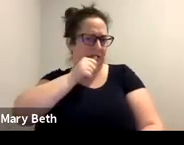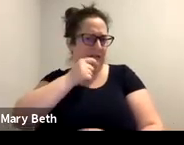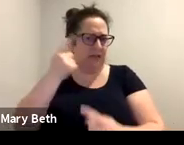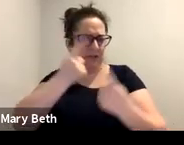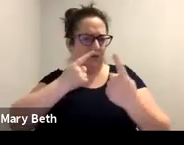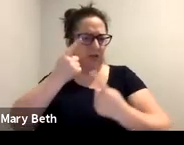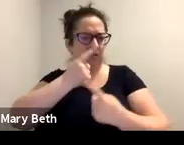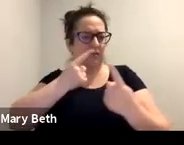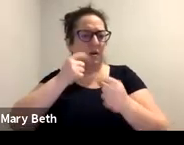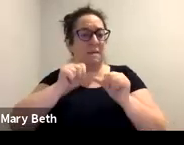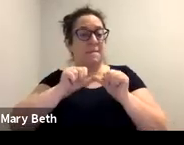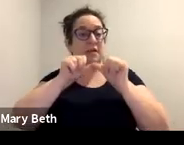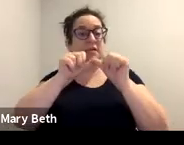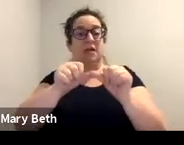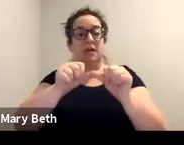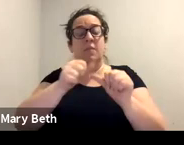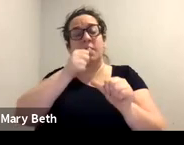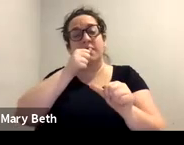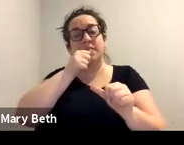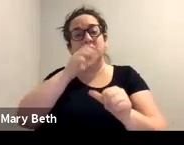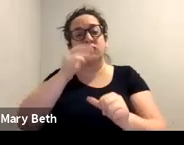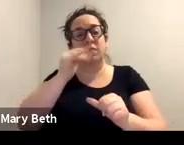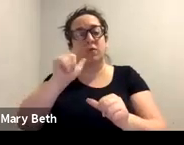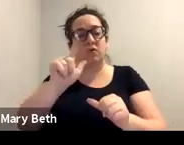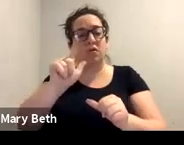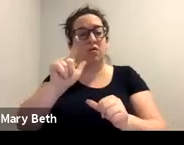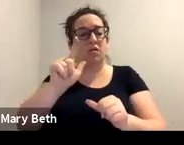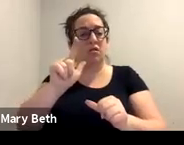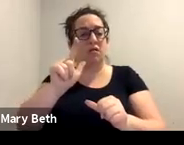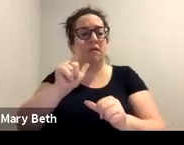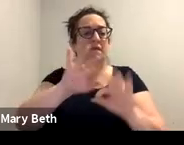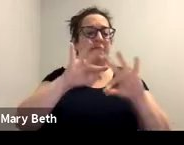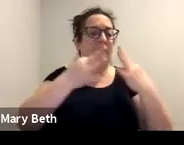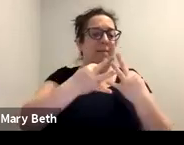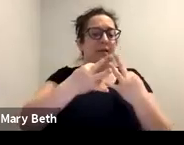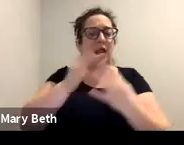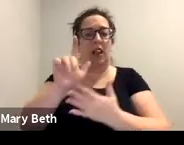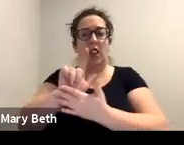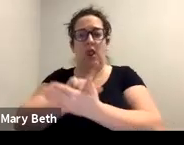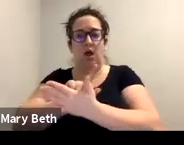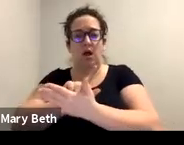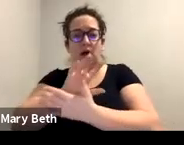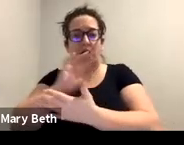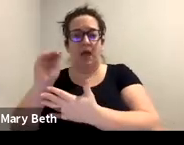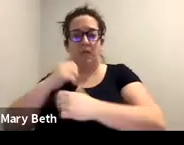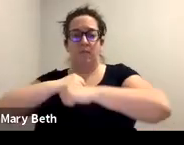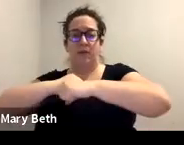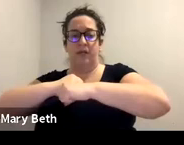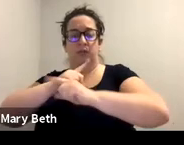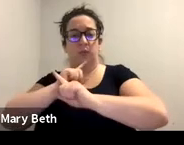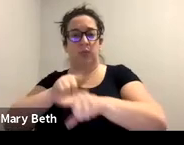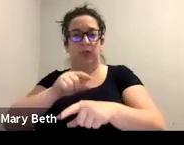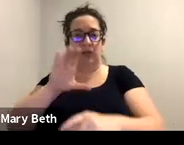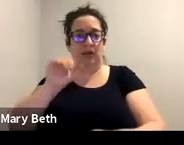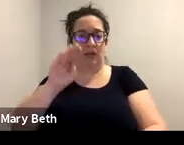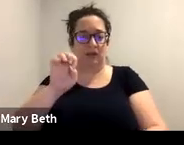maintaining privacy in criminal family law cases, protection order cases. We so often see a detective or